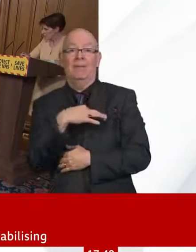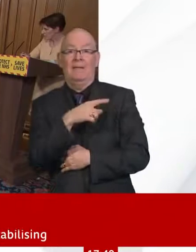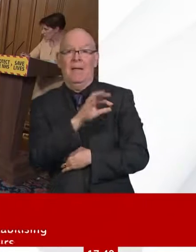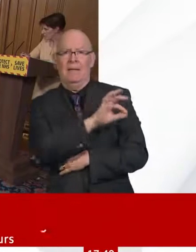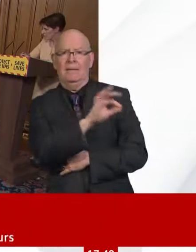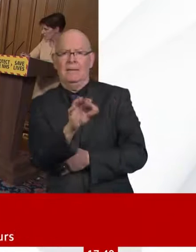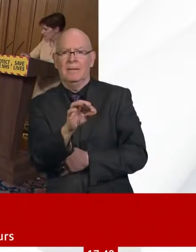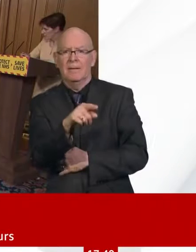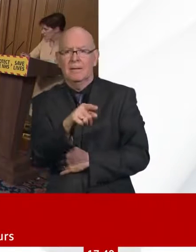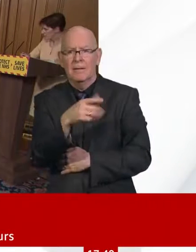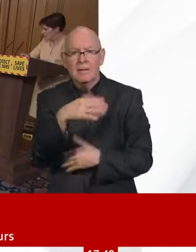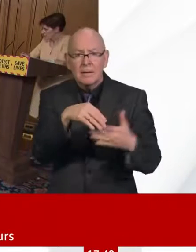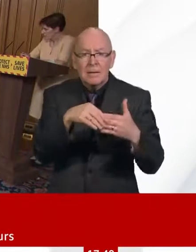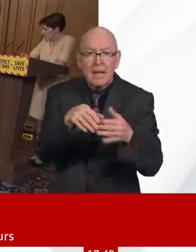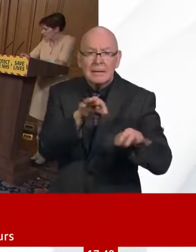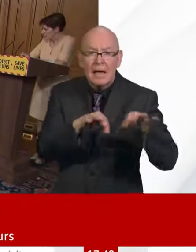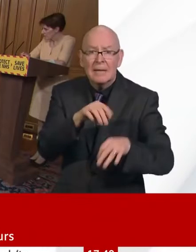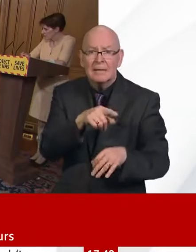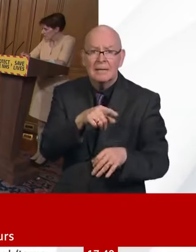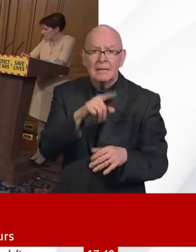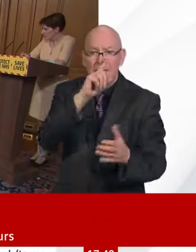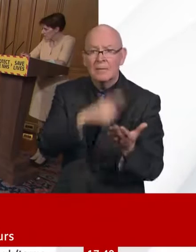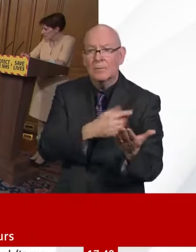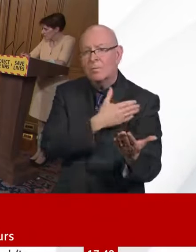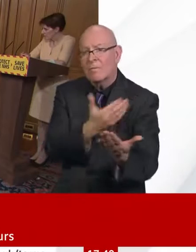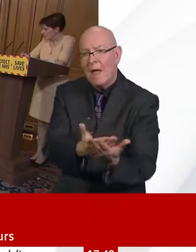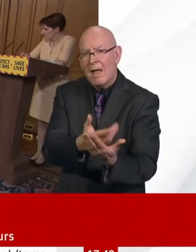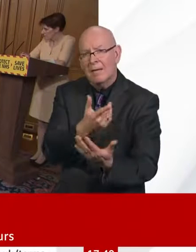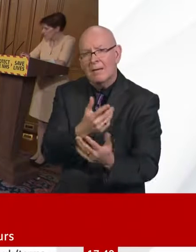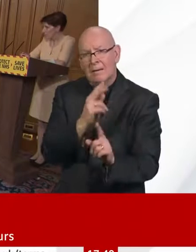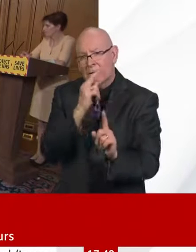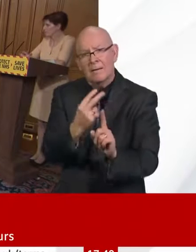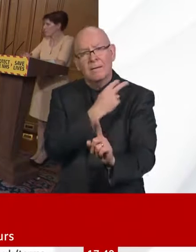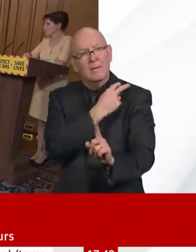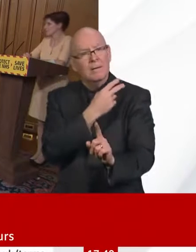wish we'd done differently with the benefit of hindsight? Or do you think the UK response has been without fault so far?